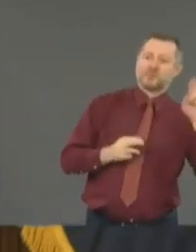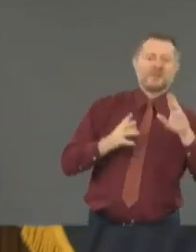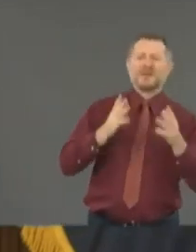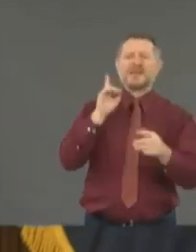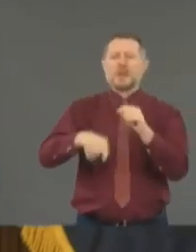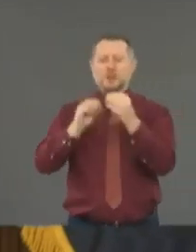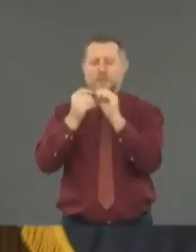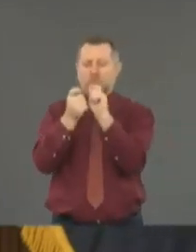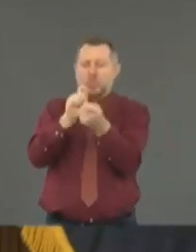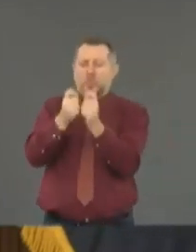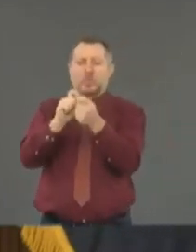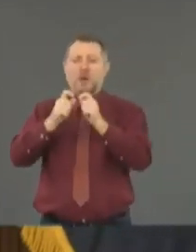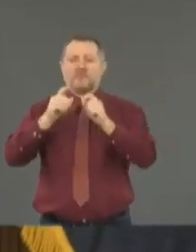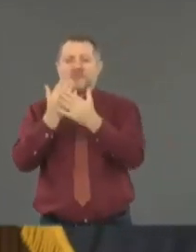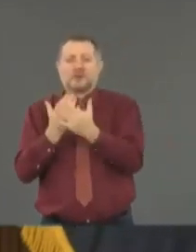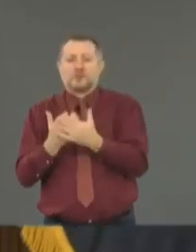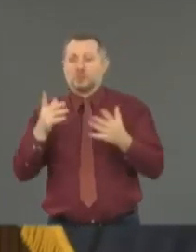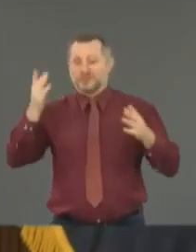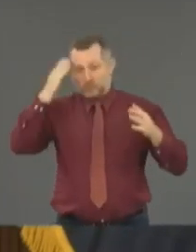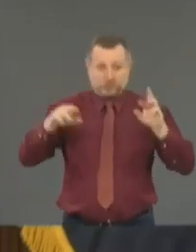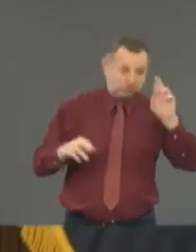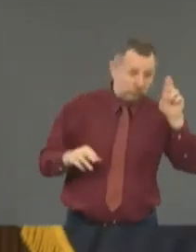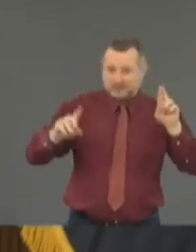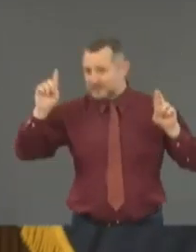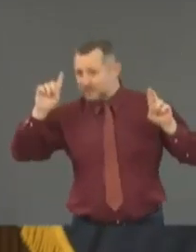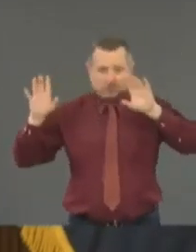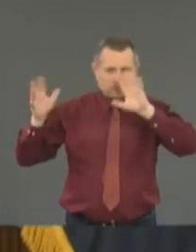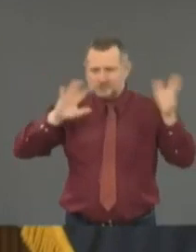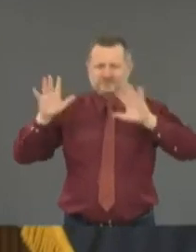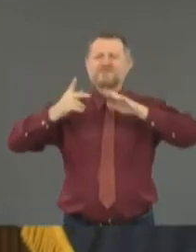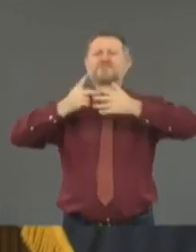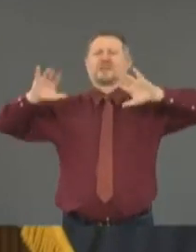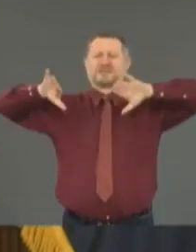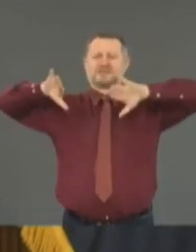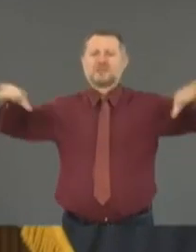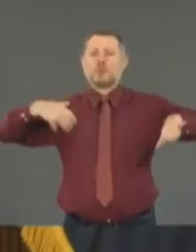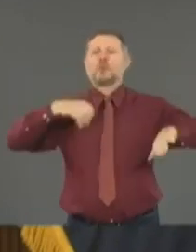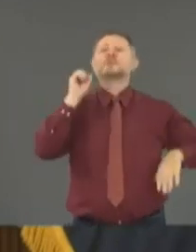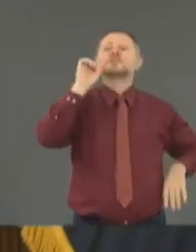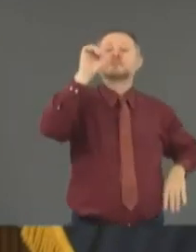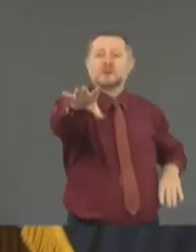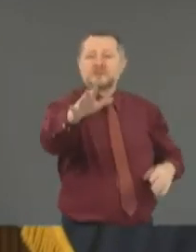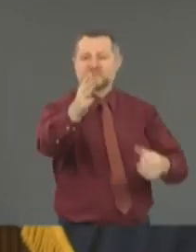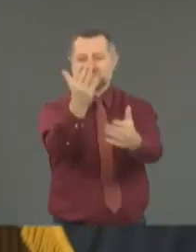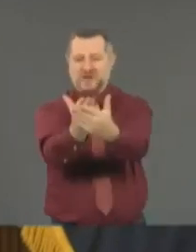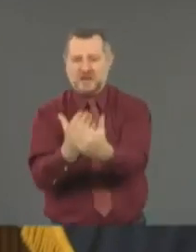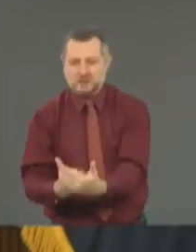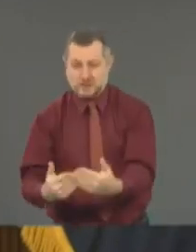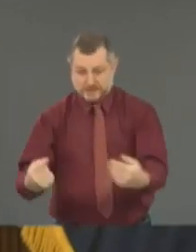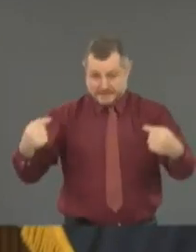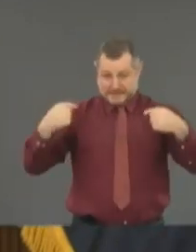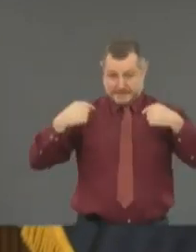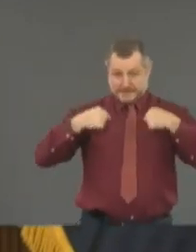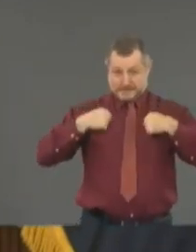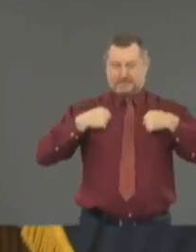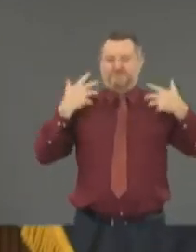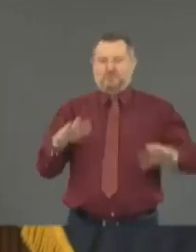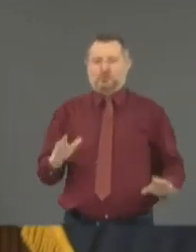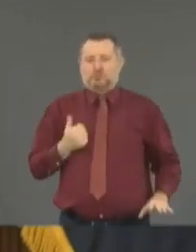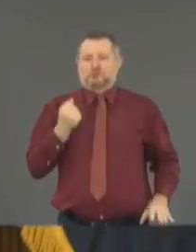it because you're a Democrat or a Republican. I give them the facts and then I tell them this is what I think.